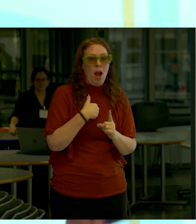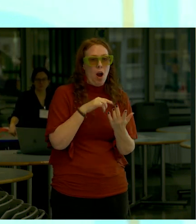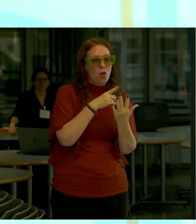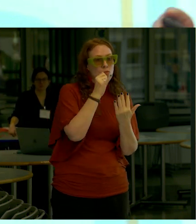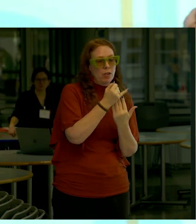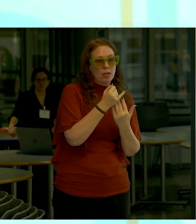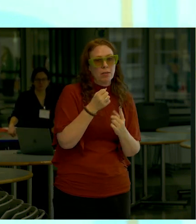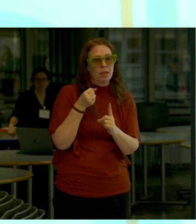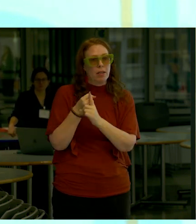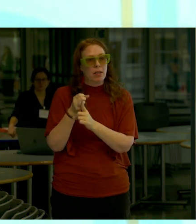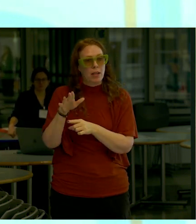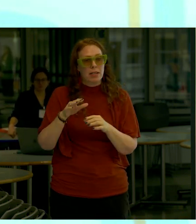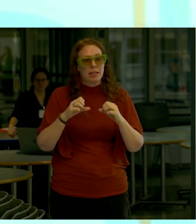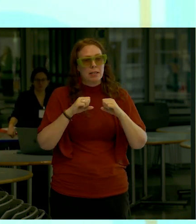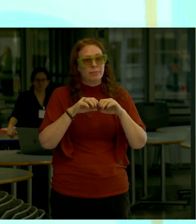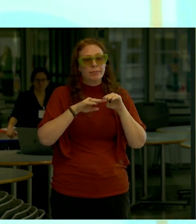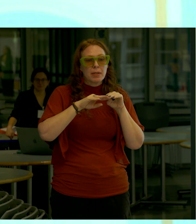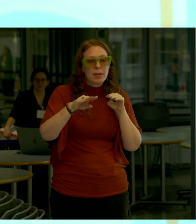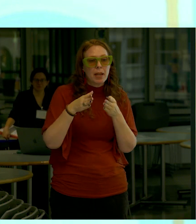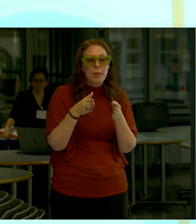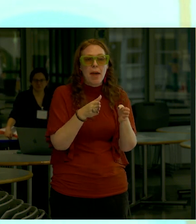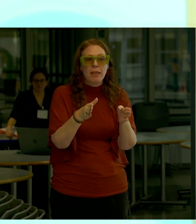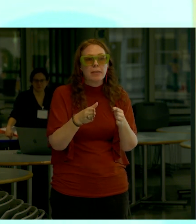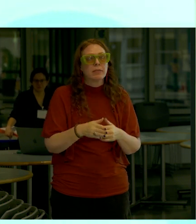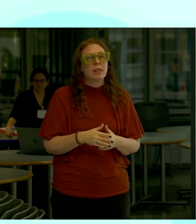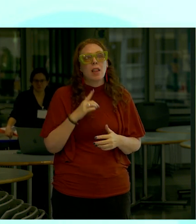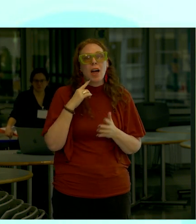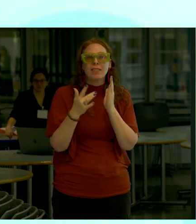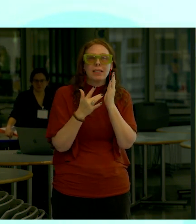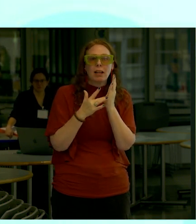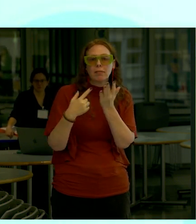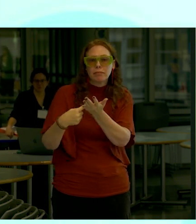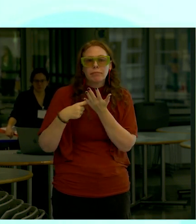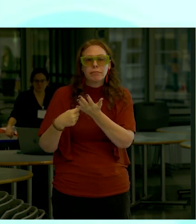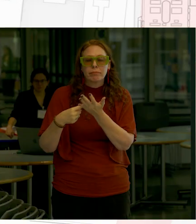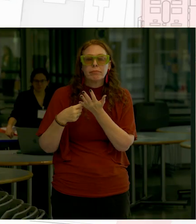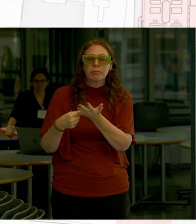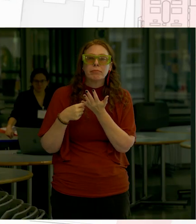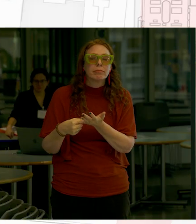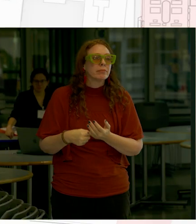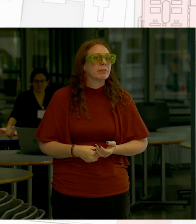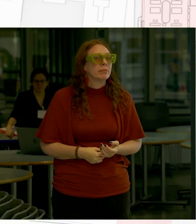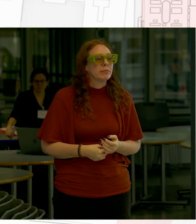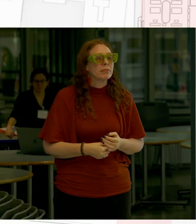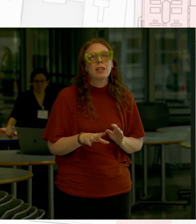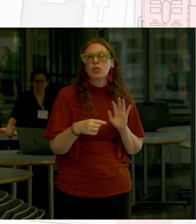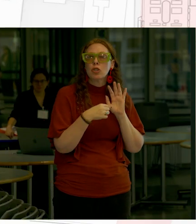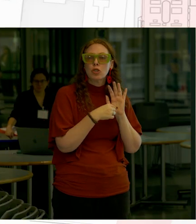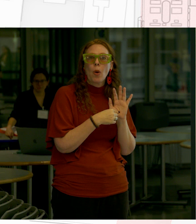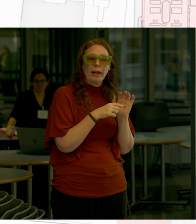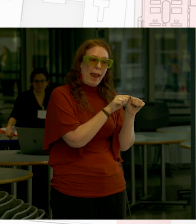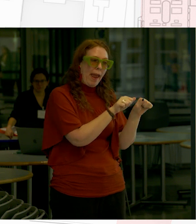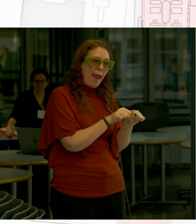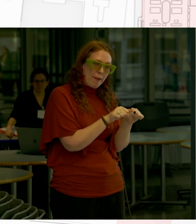will have on the stability of the path tube a lot of technical conversations back and forth with them again this is just showing the